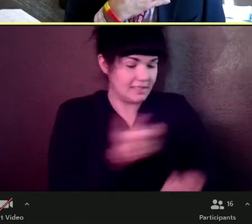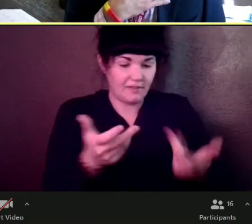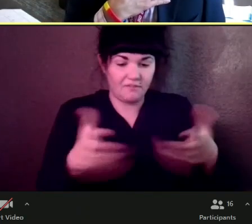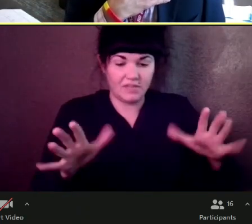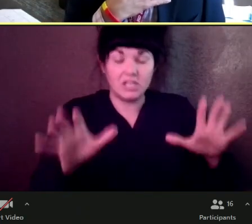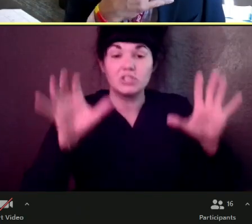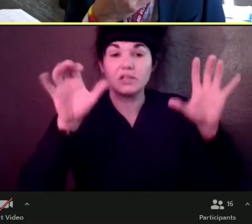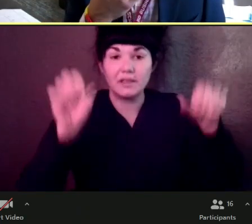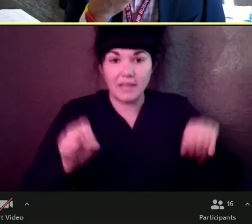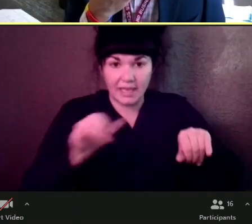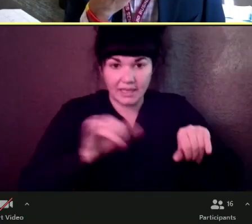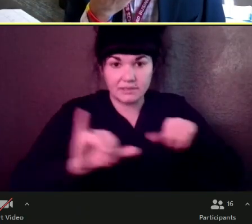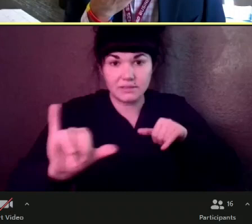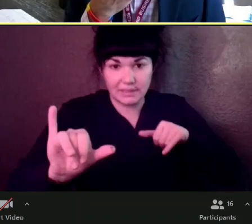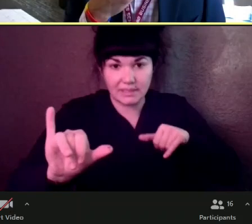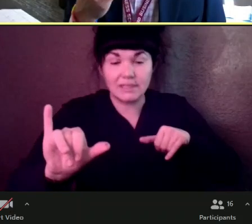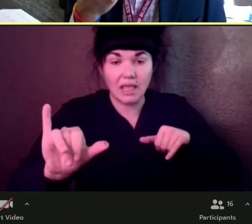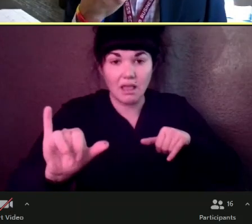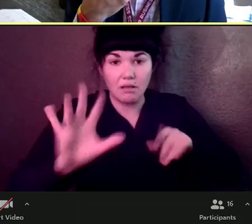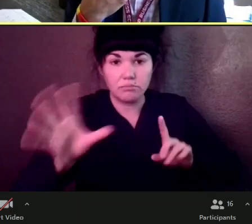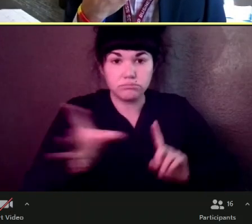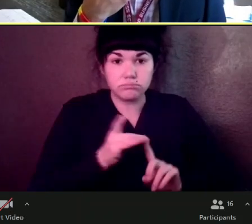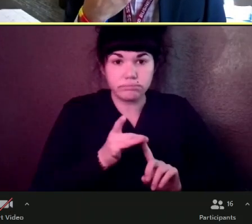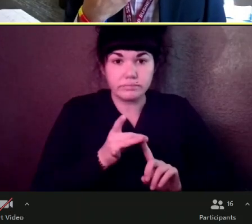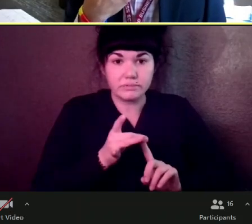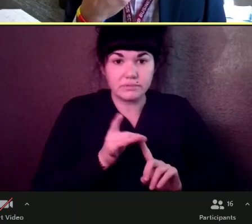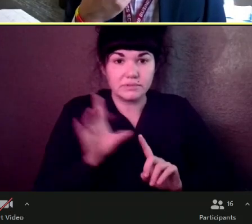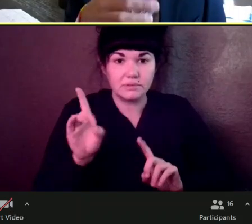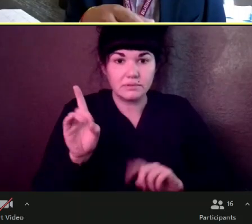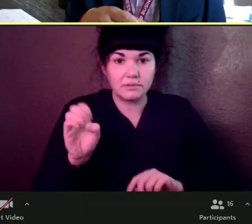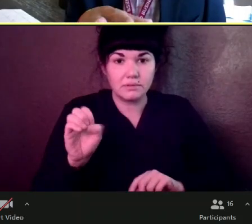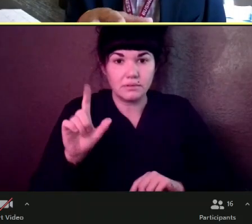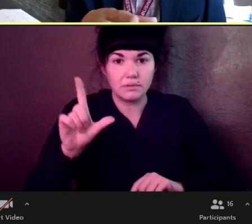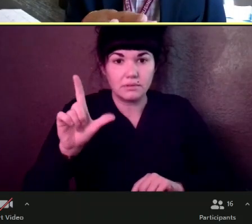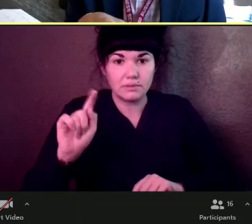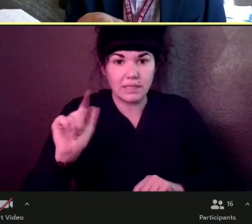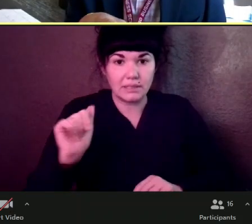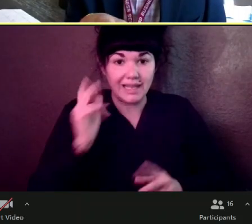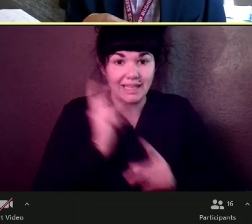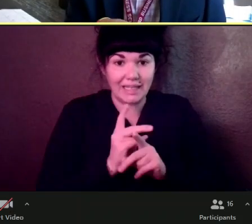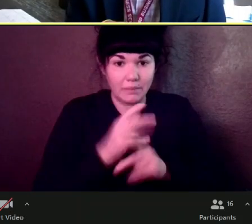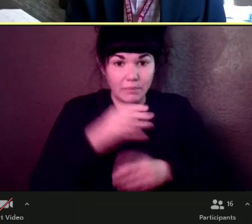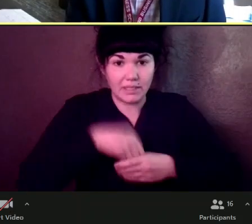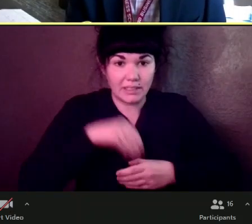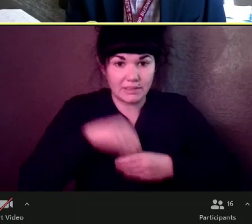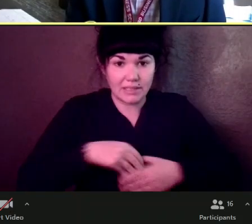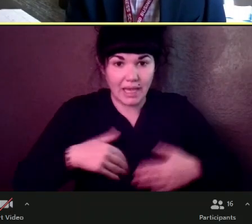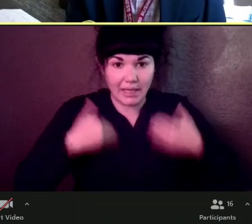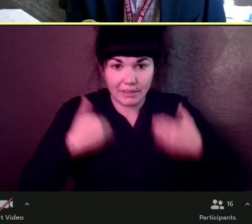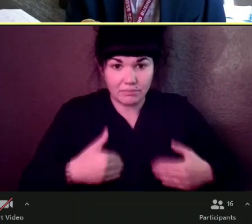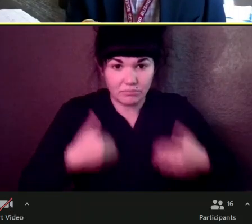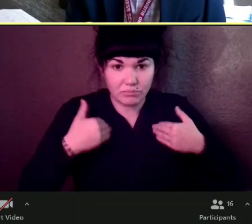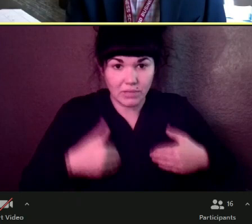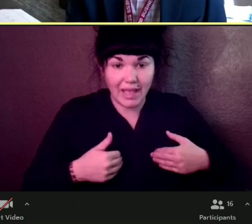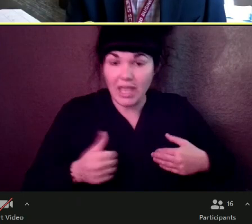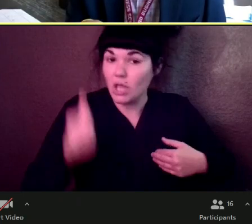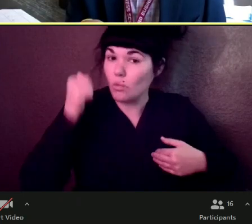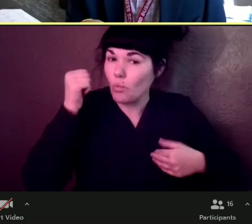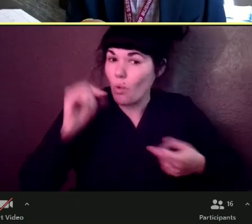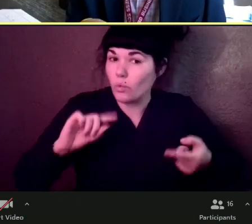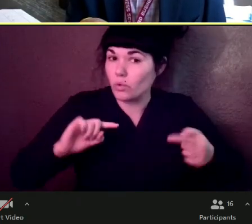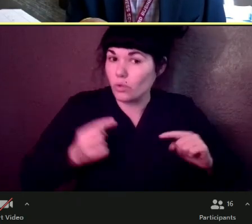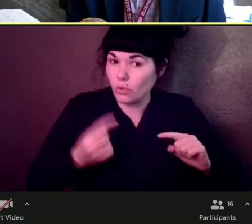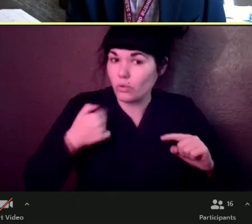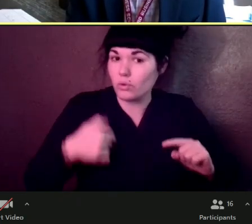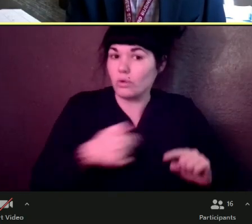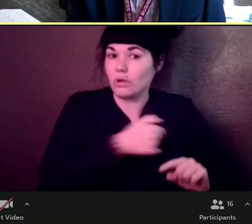the Delta variant, have it in our respiratory tract. It's not going to hurt us. And so that's still very true that